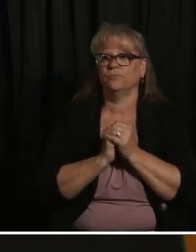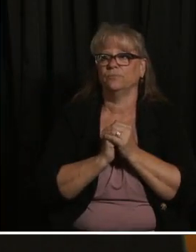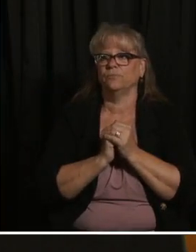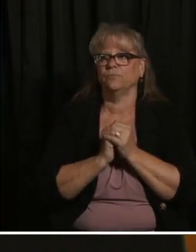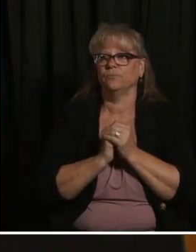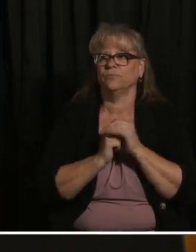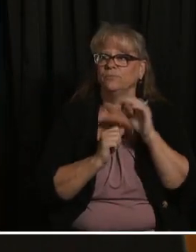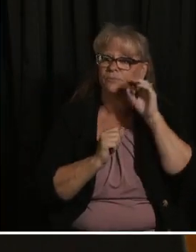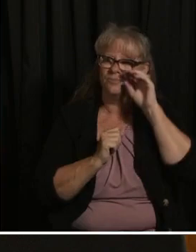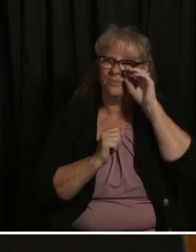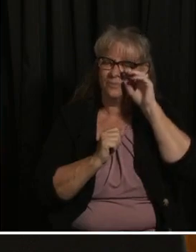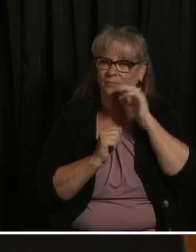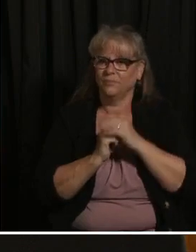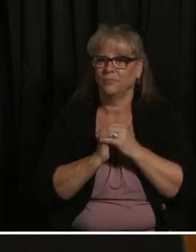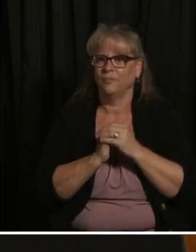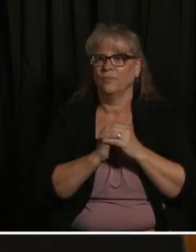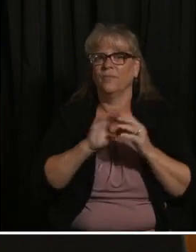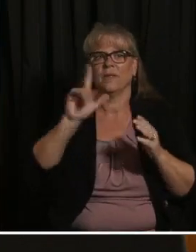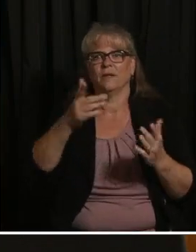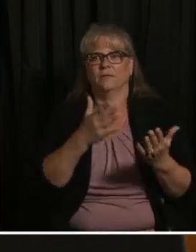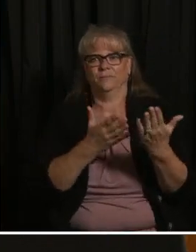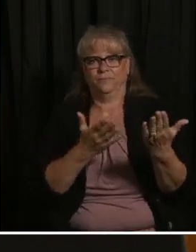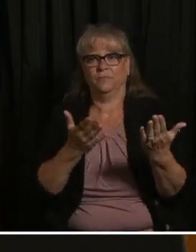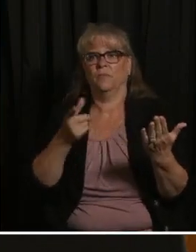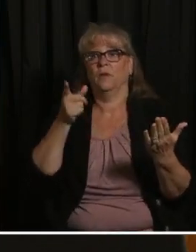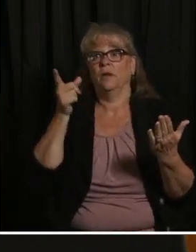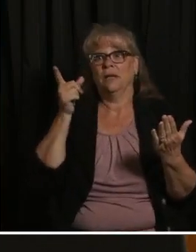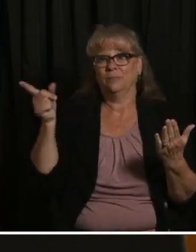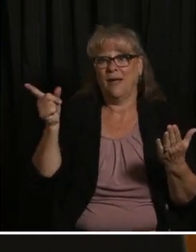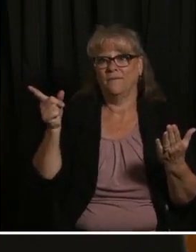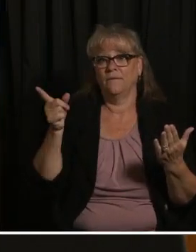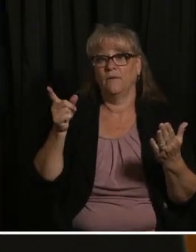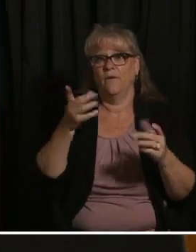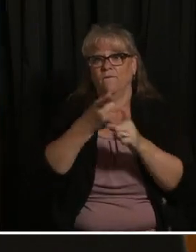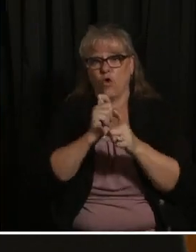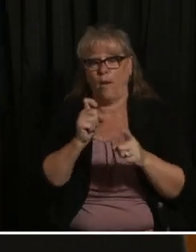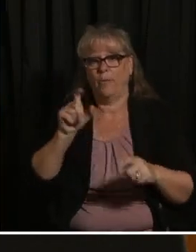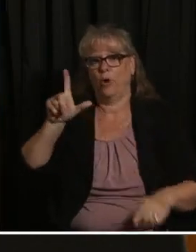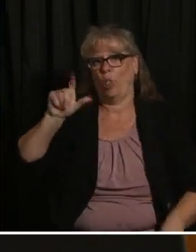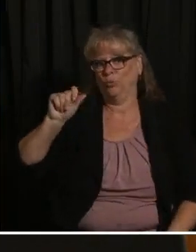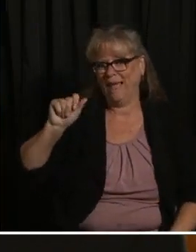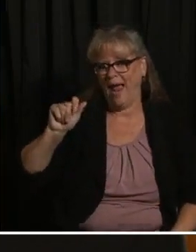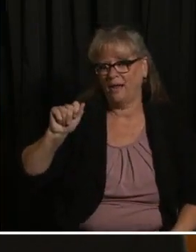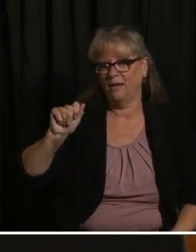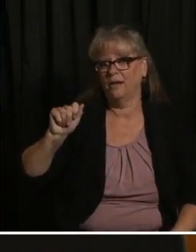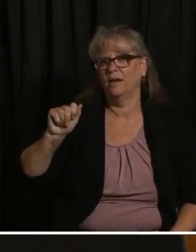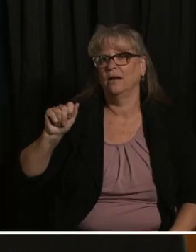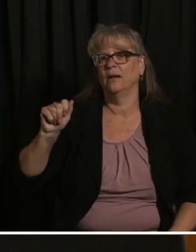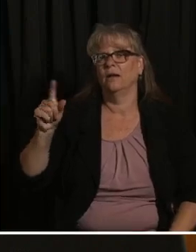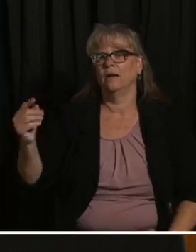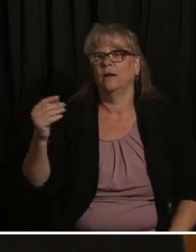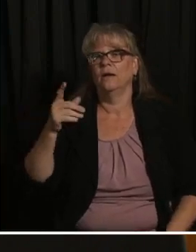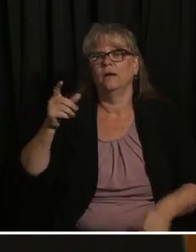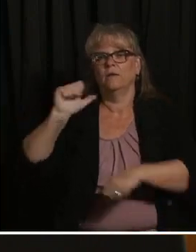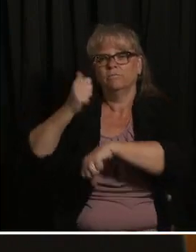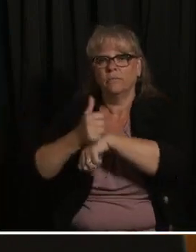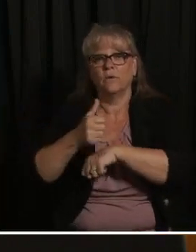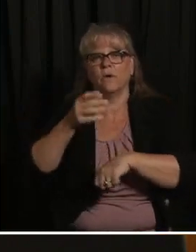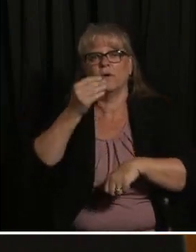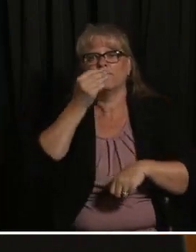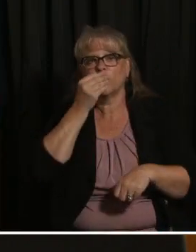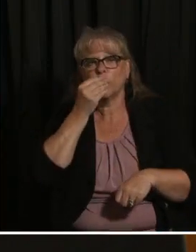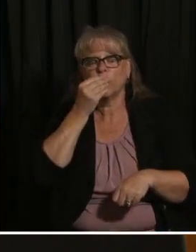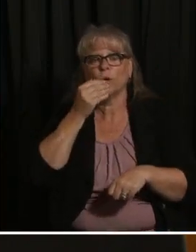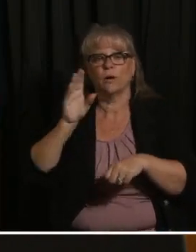Pete is a Cajun came to Colorado from Louisiana he started a food and agriculture business in Boulder where he lives with his wife Jean